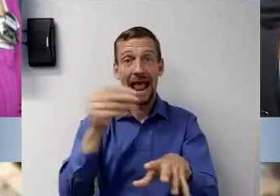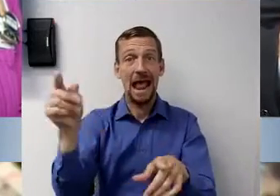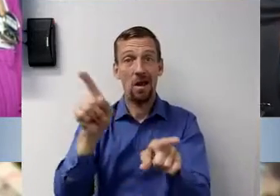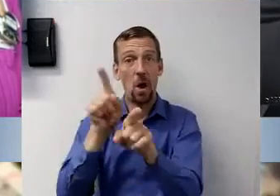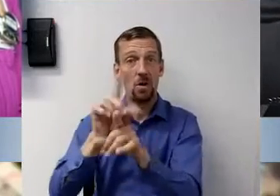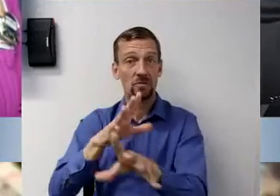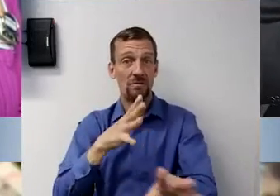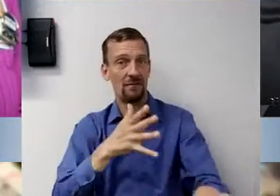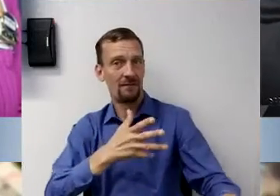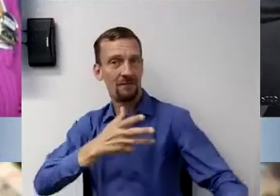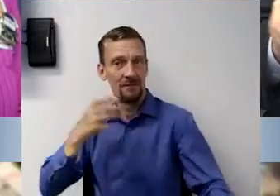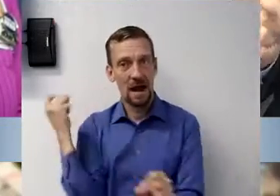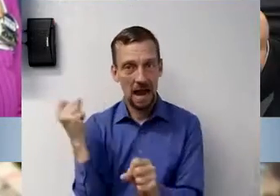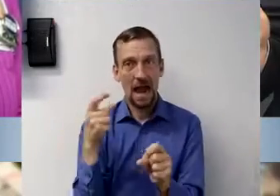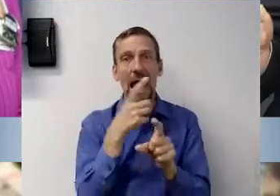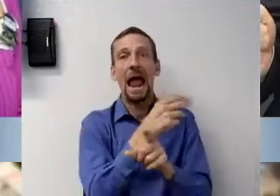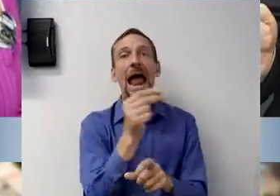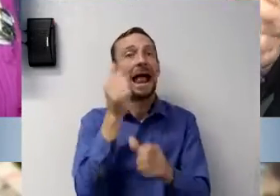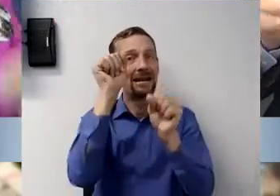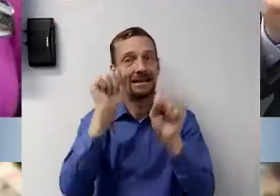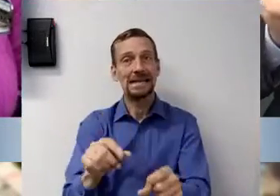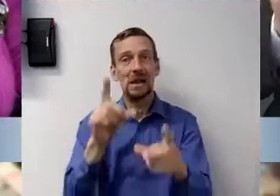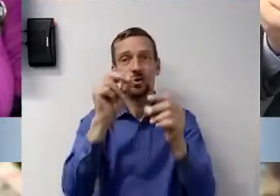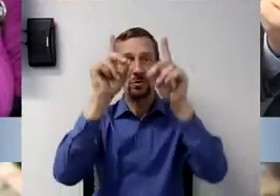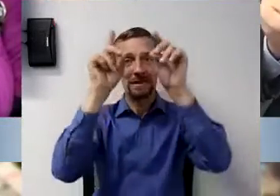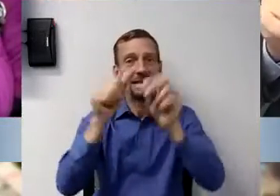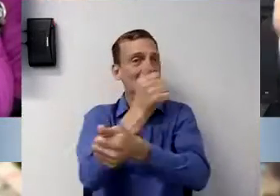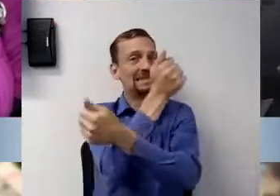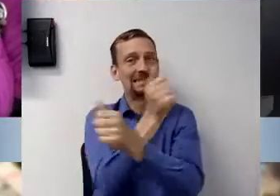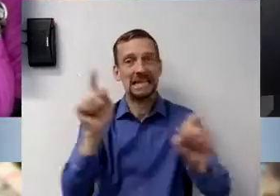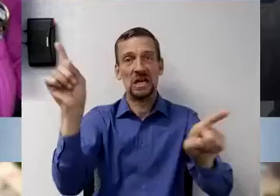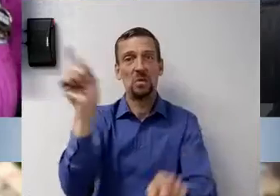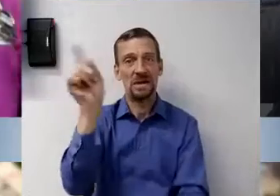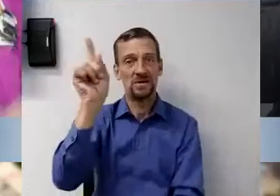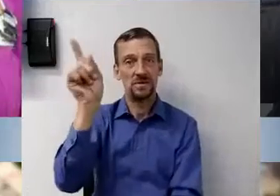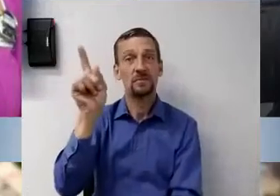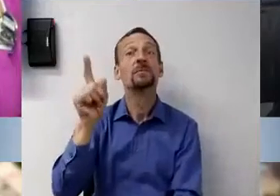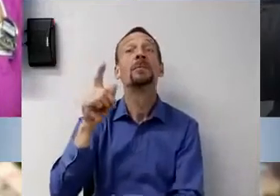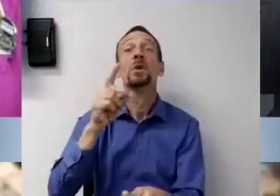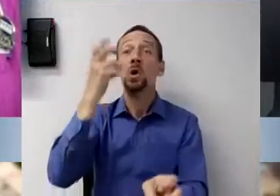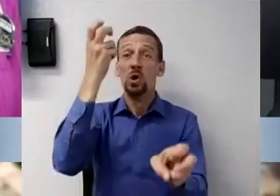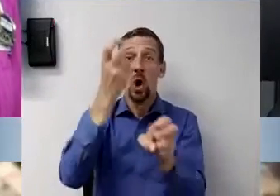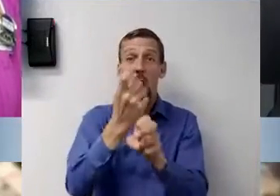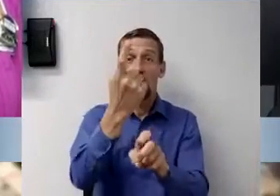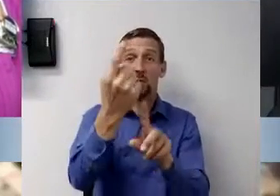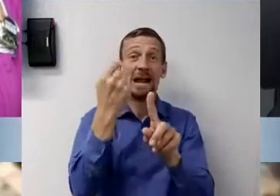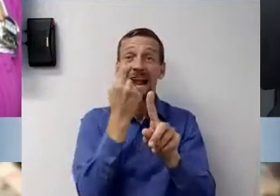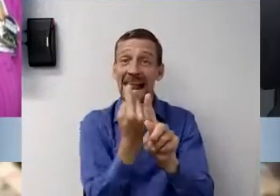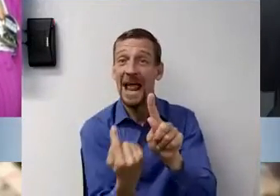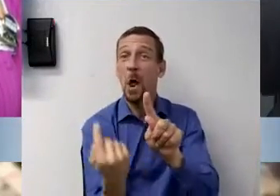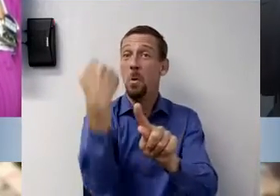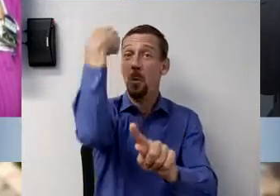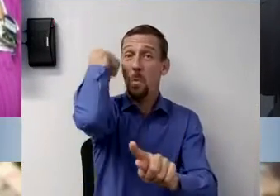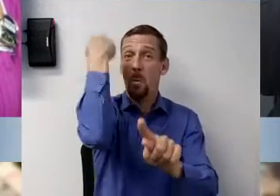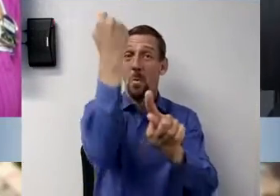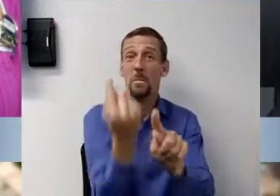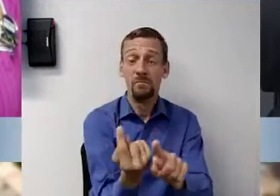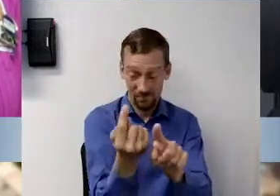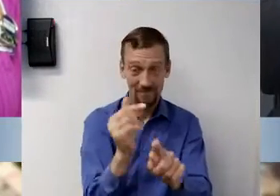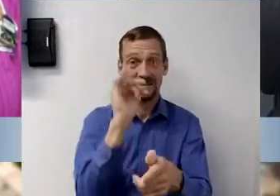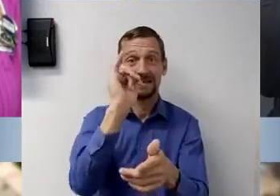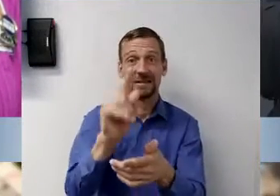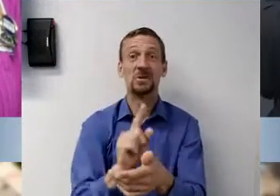and they can be done just about anywhere. So that the problem with the nasal pharyngeal is that's an aerosizing,